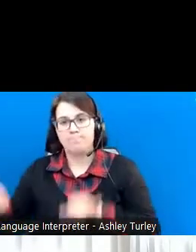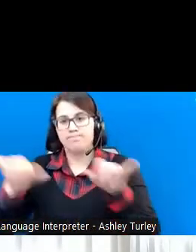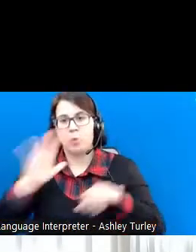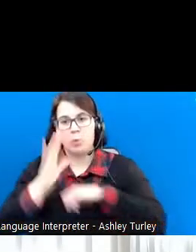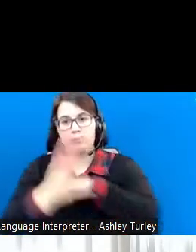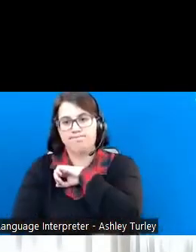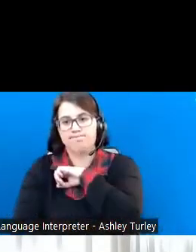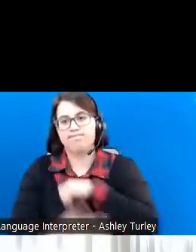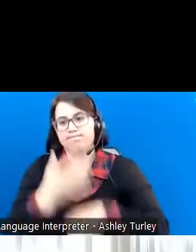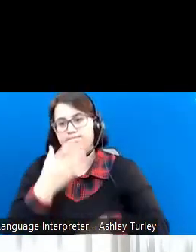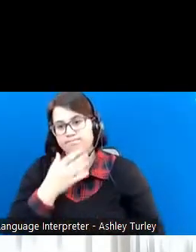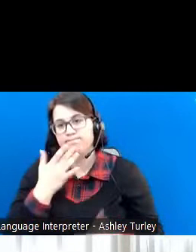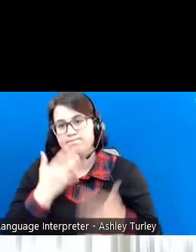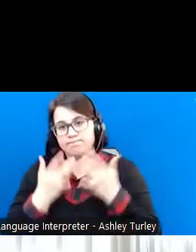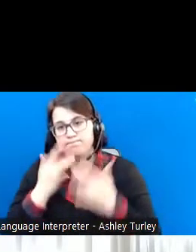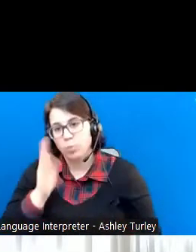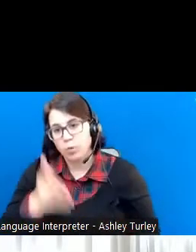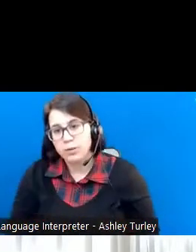Next slide.